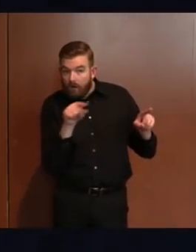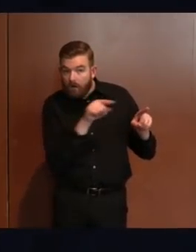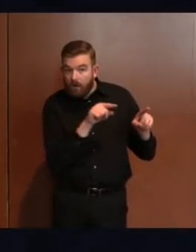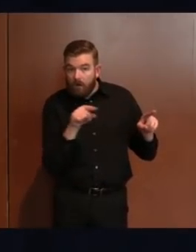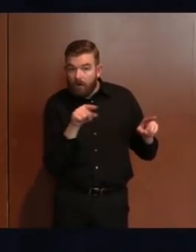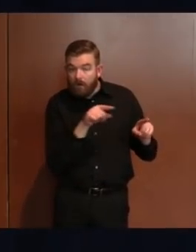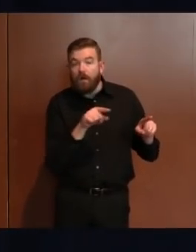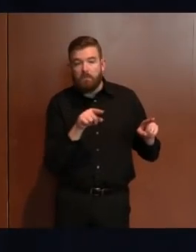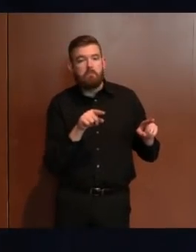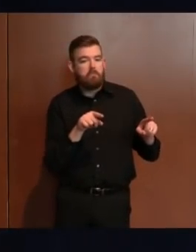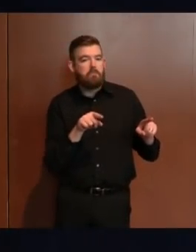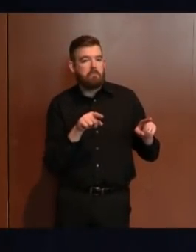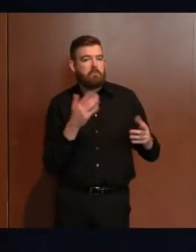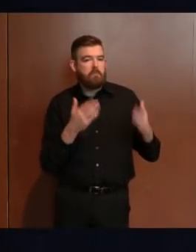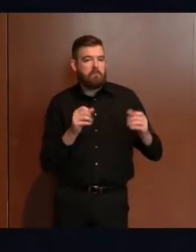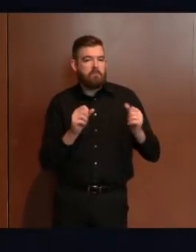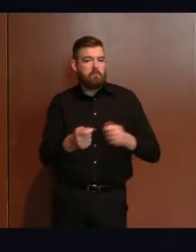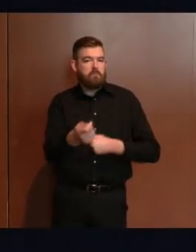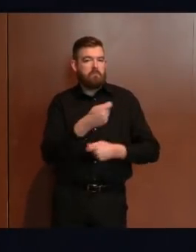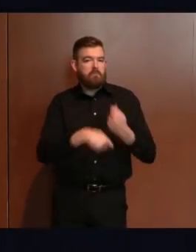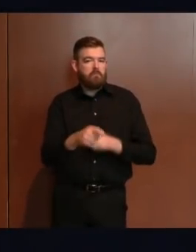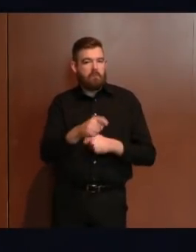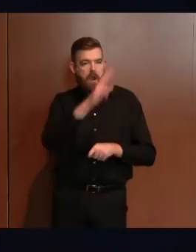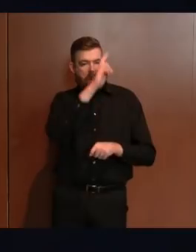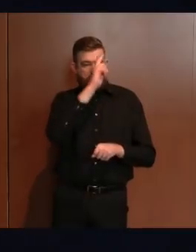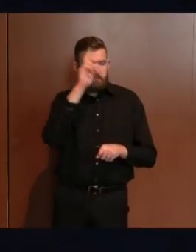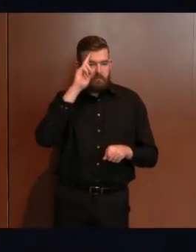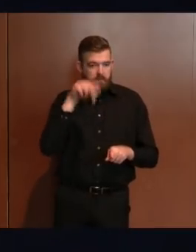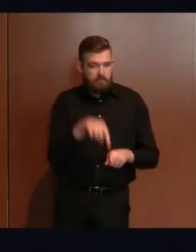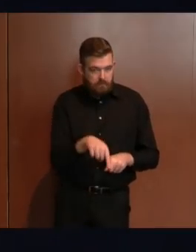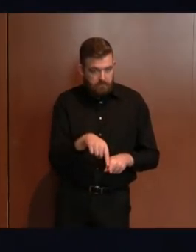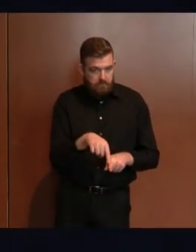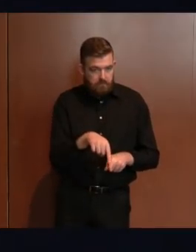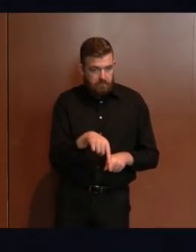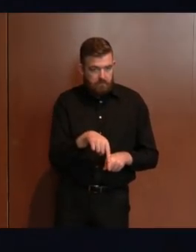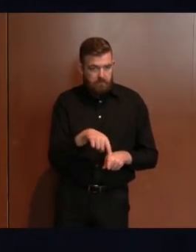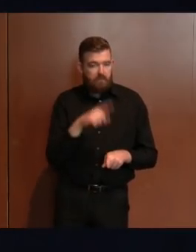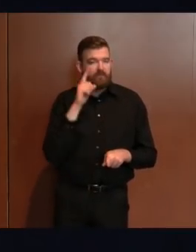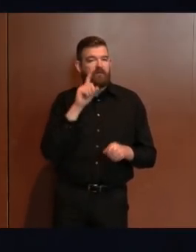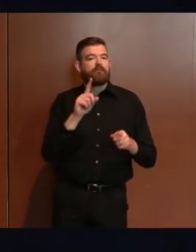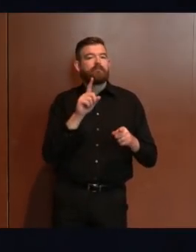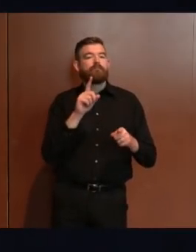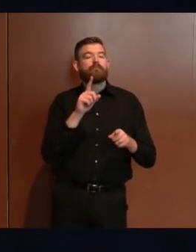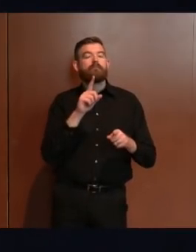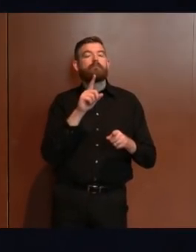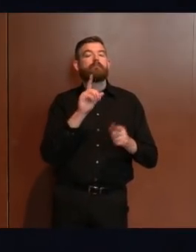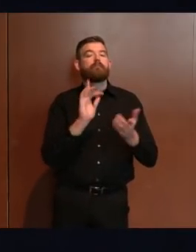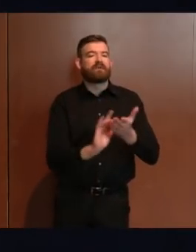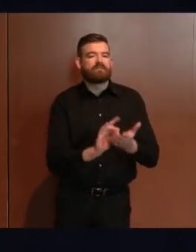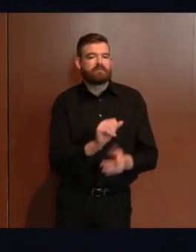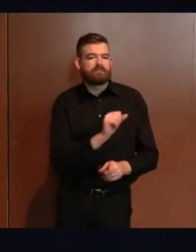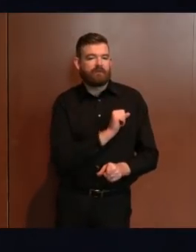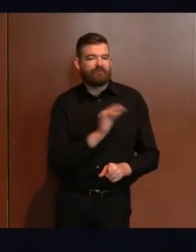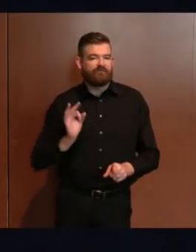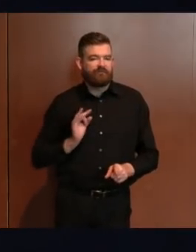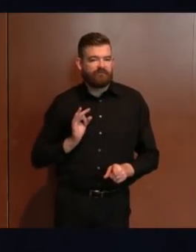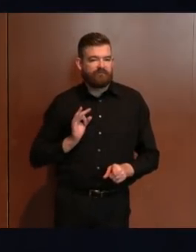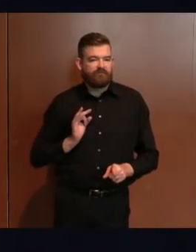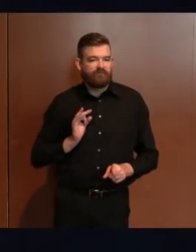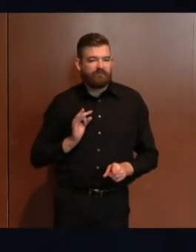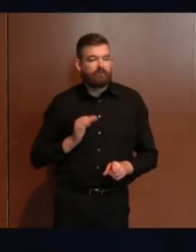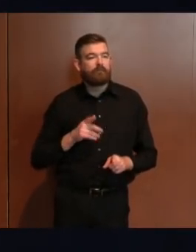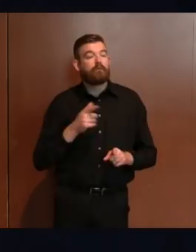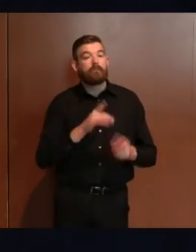dorms and hotels are for the medical staffing. We're trying to have them close to not only the Secaucus Field Medical Station.